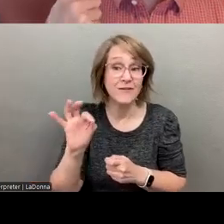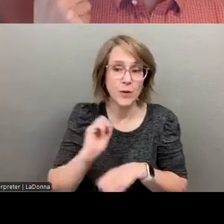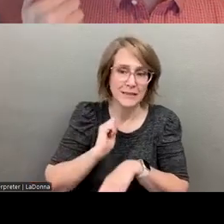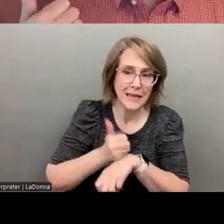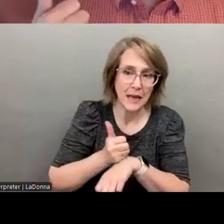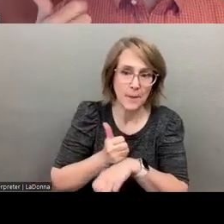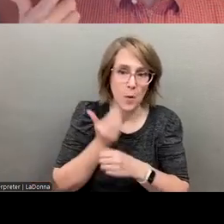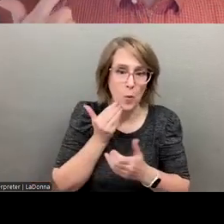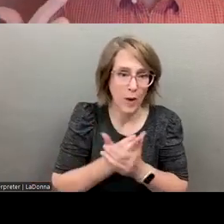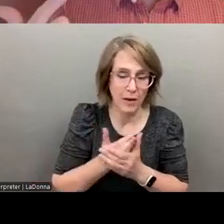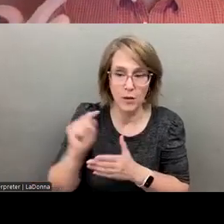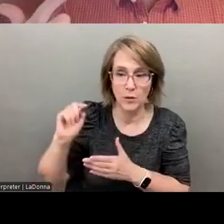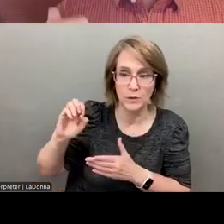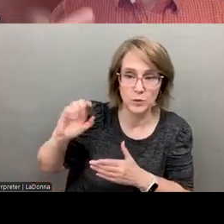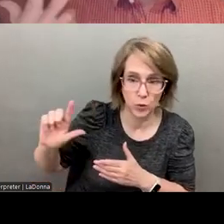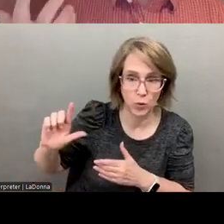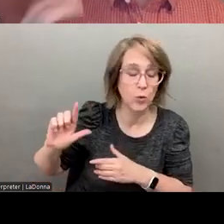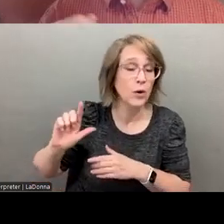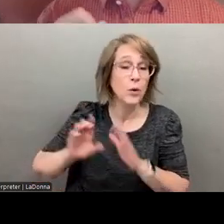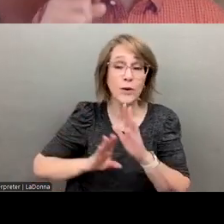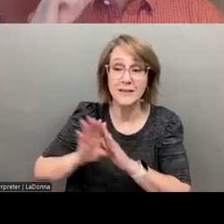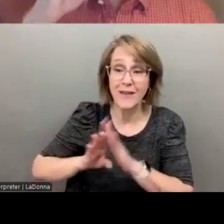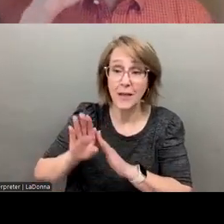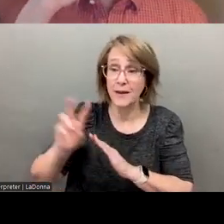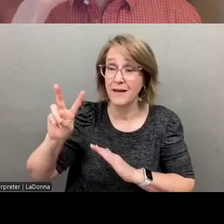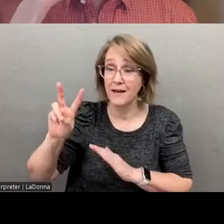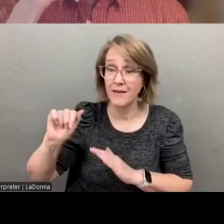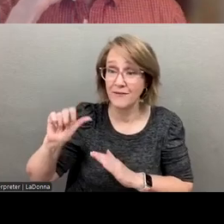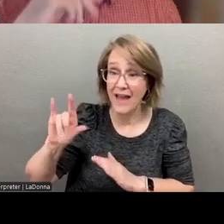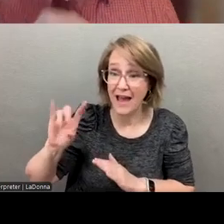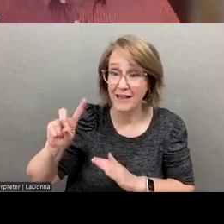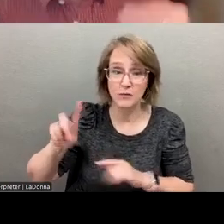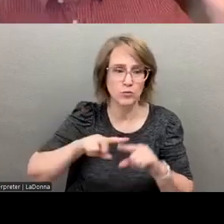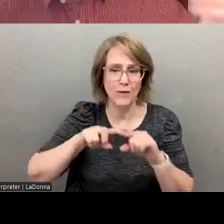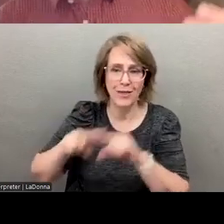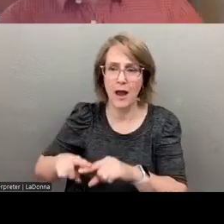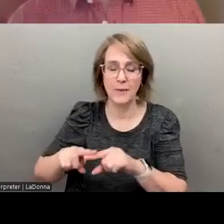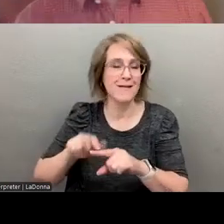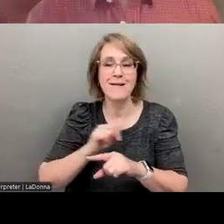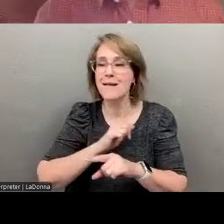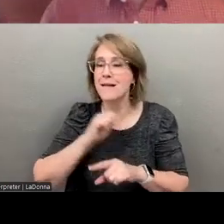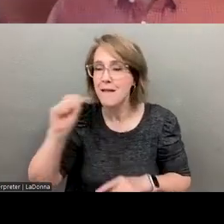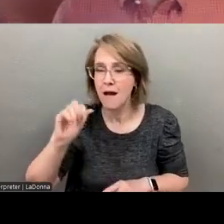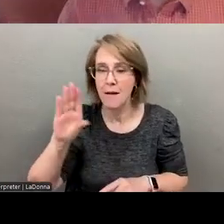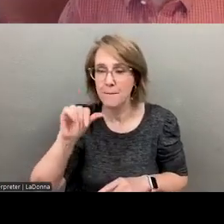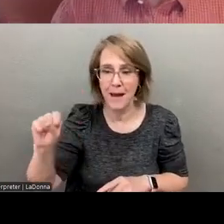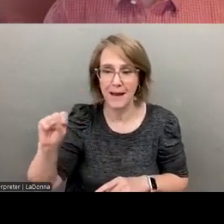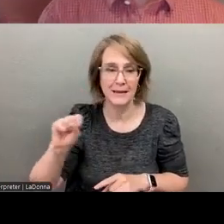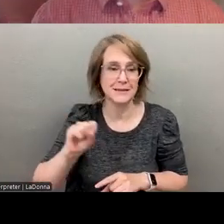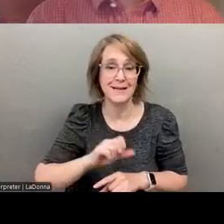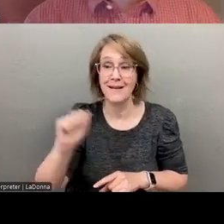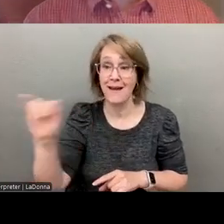developed valid, reliable, uh, and unbiased AI, then we can identify things like, when is a